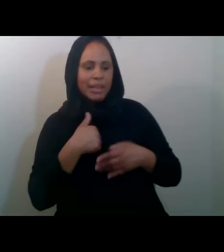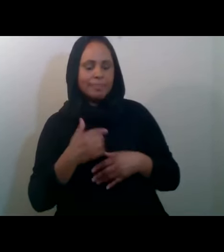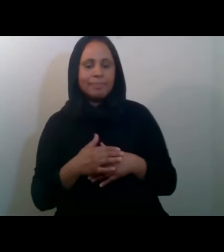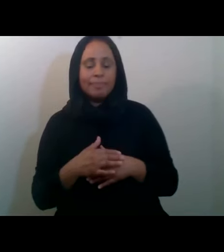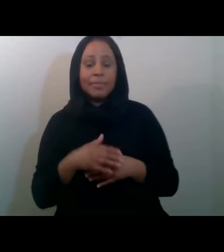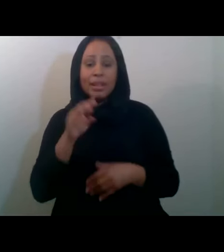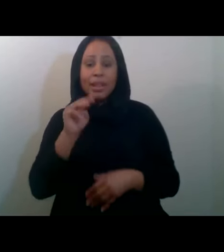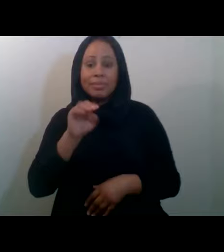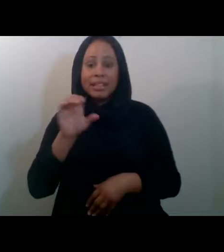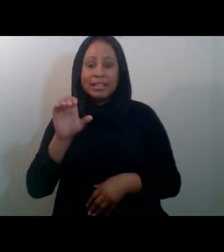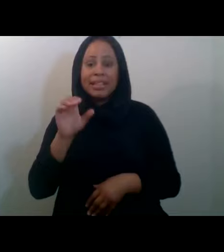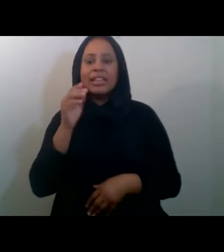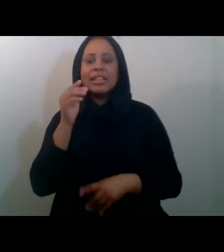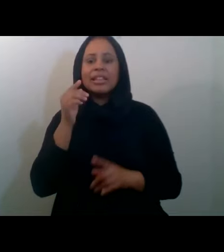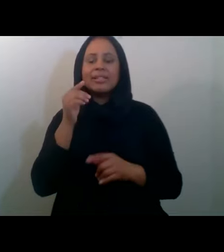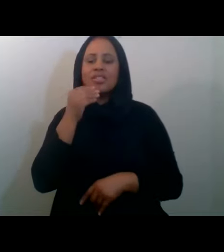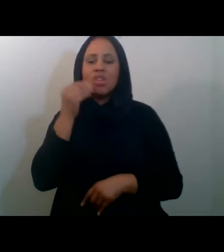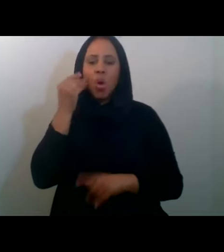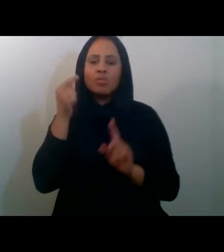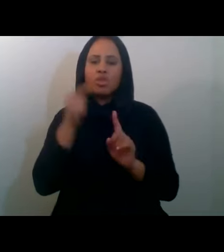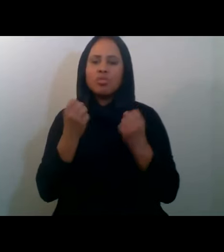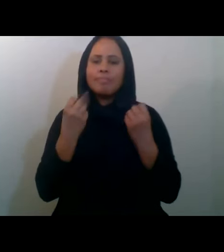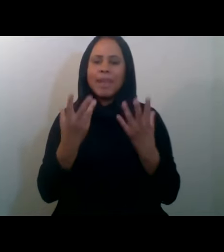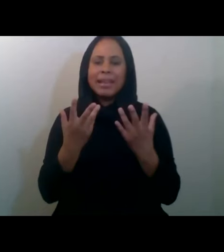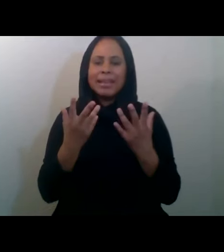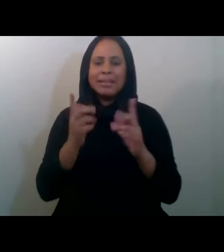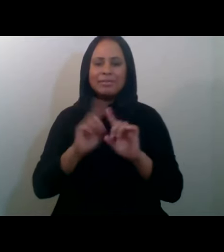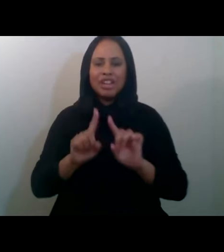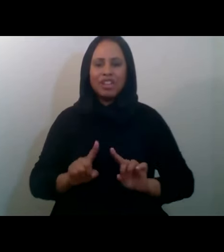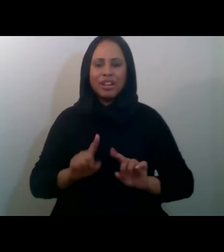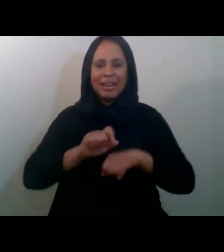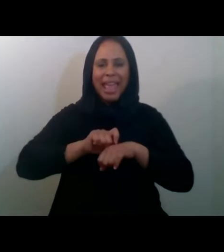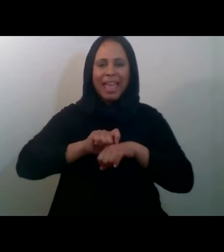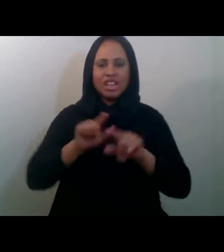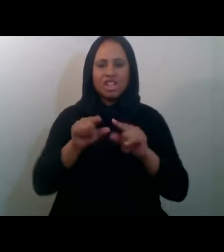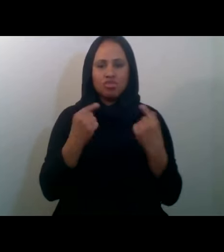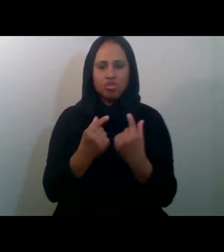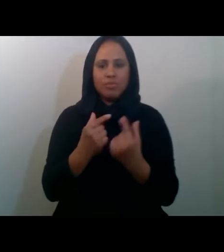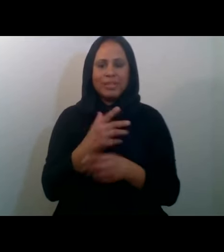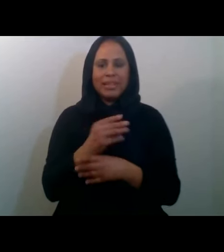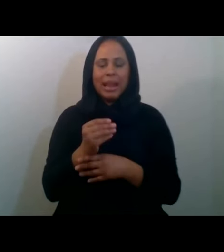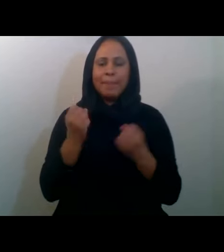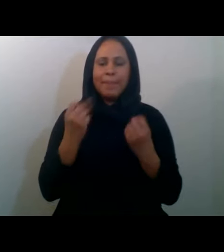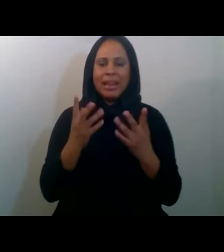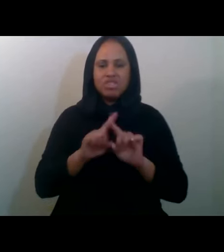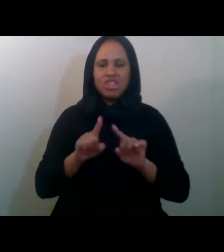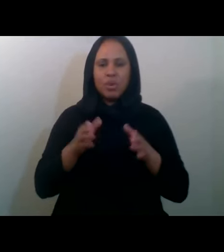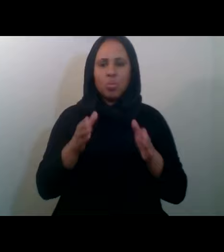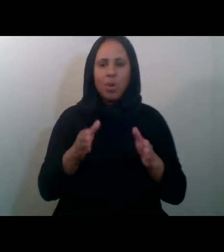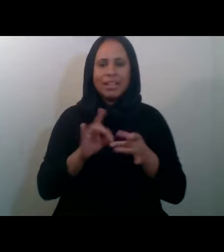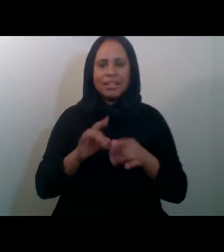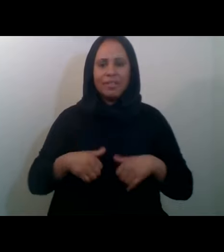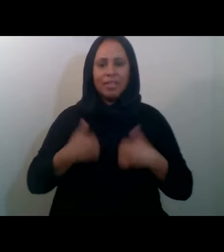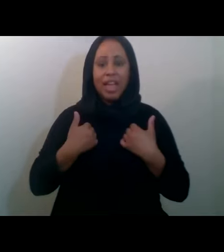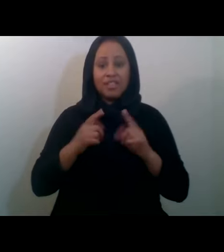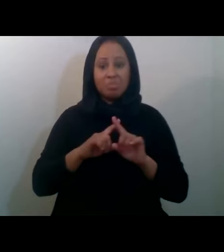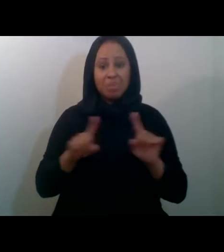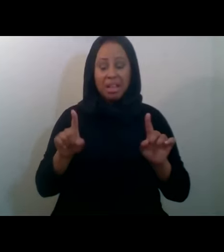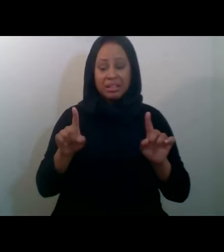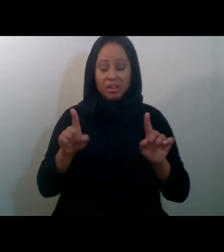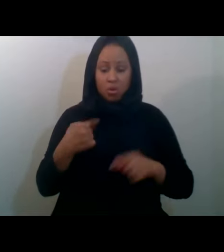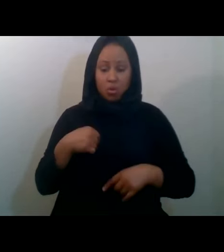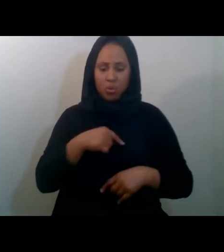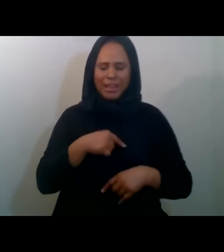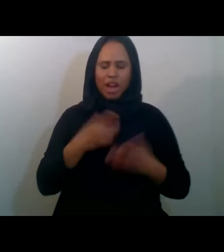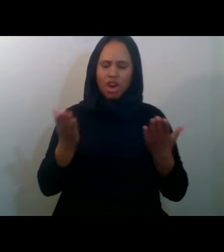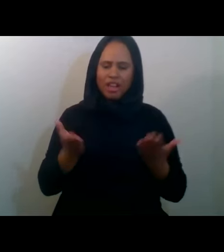many, many ethnic groups and many ways of life. But ultimately we are here to take care of the